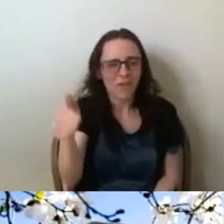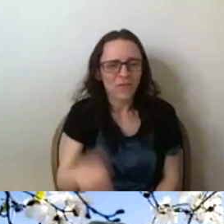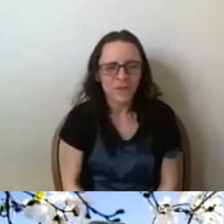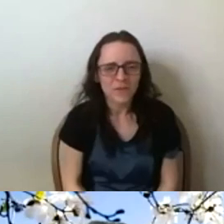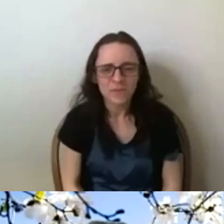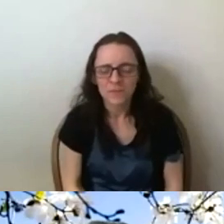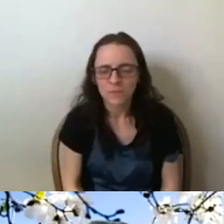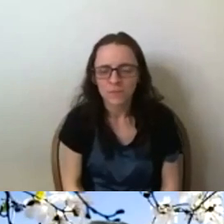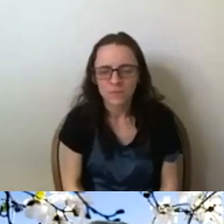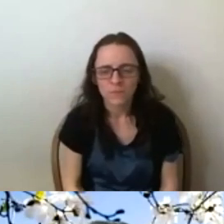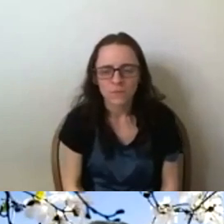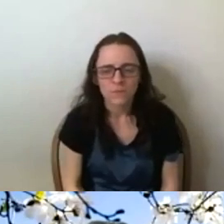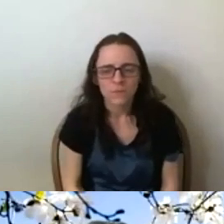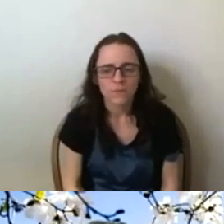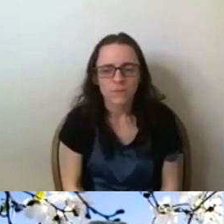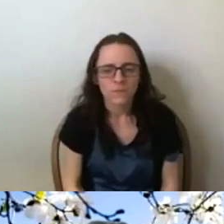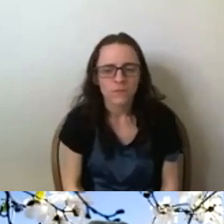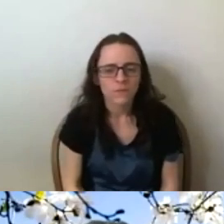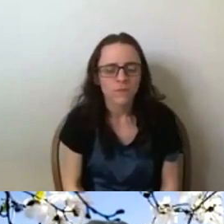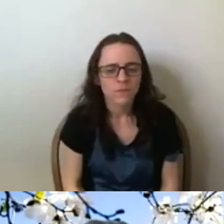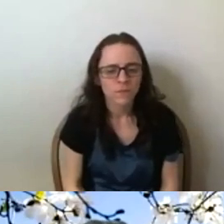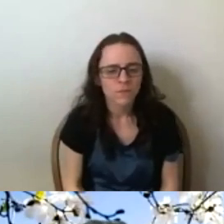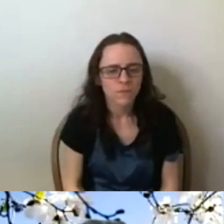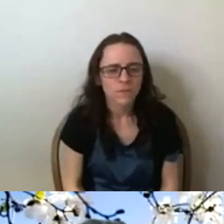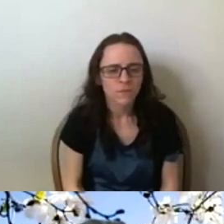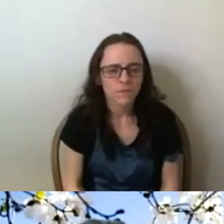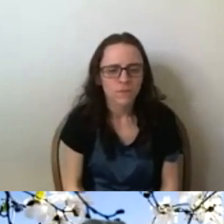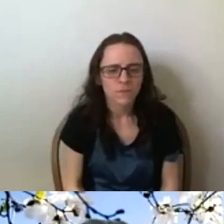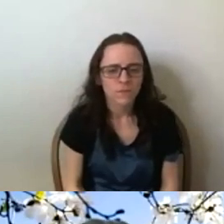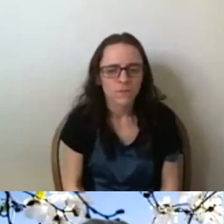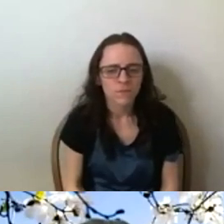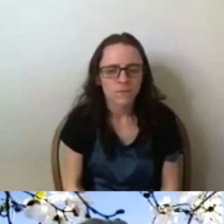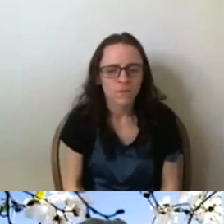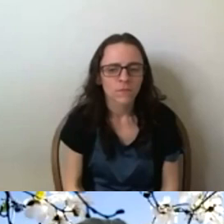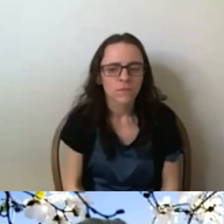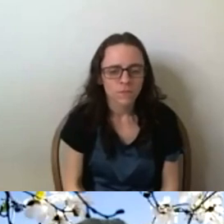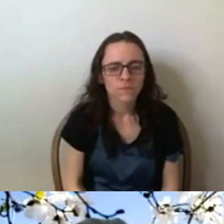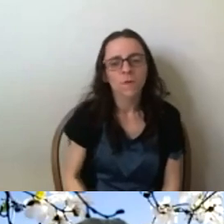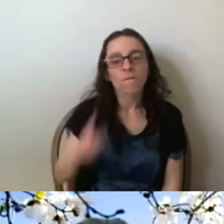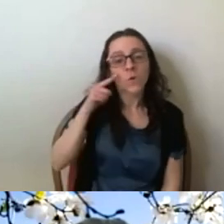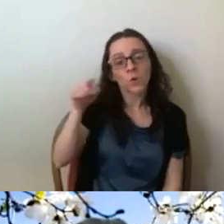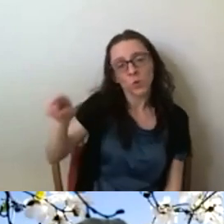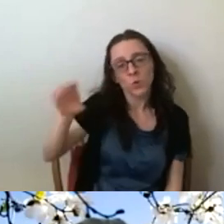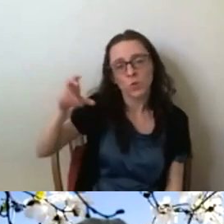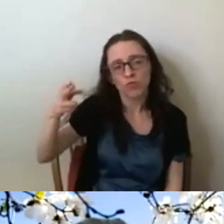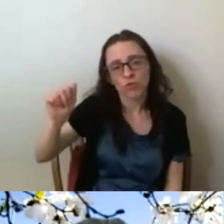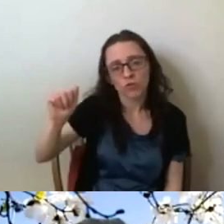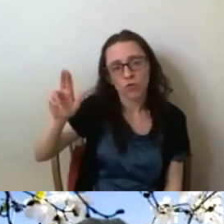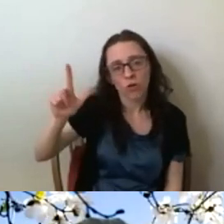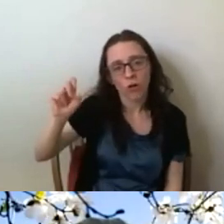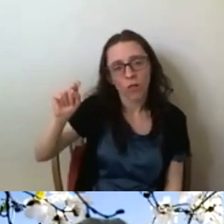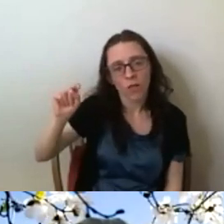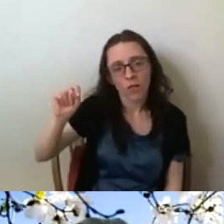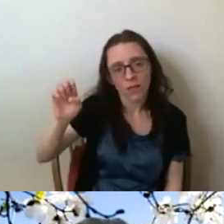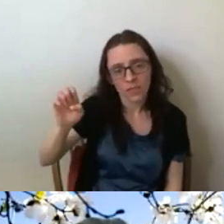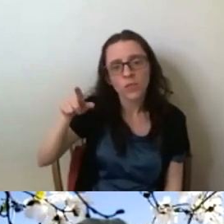Well, I think in your case, Charlotte, you mean you're particularly interested in anti